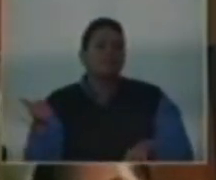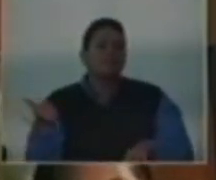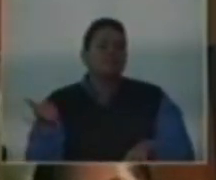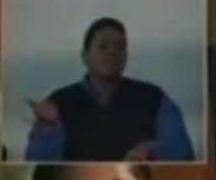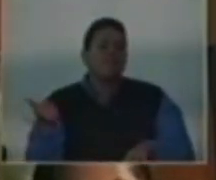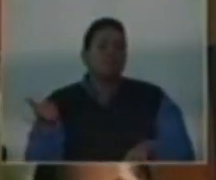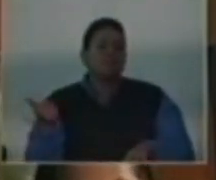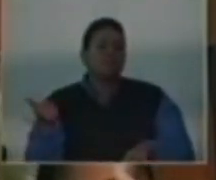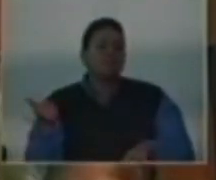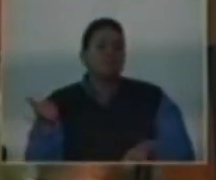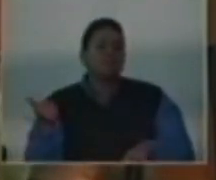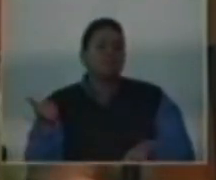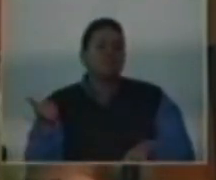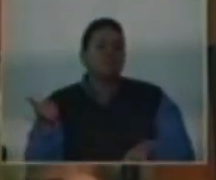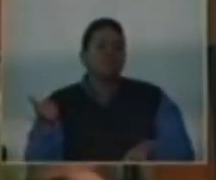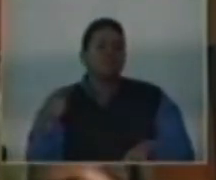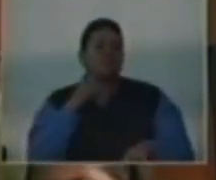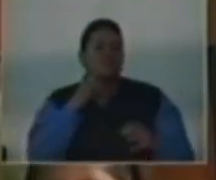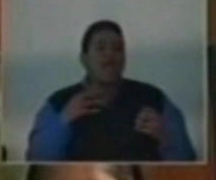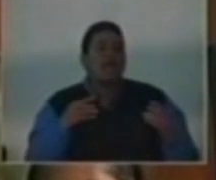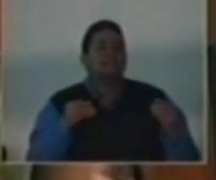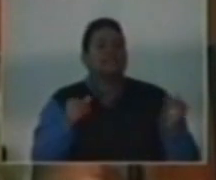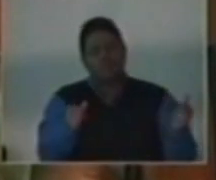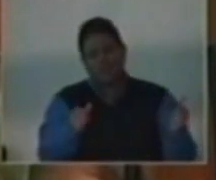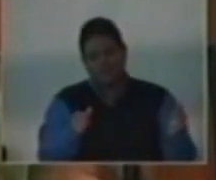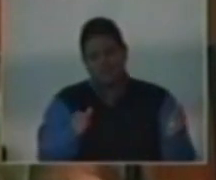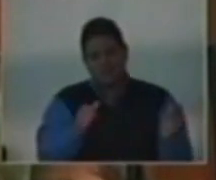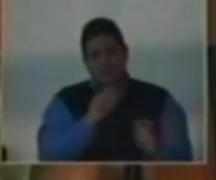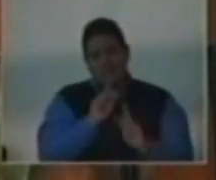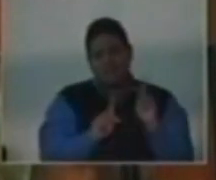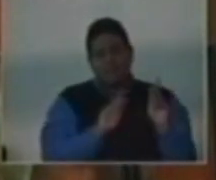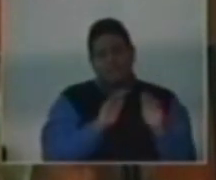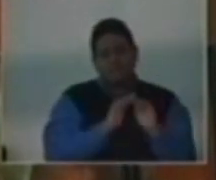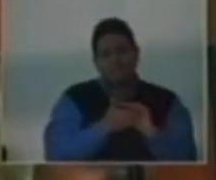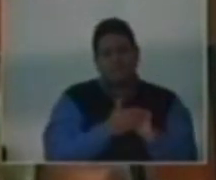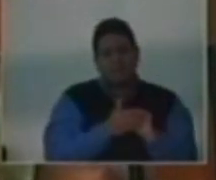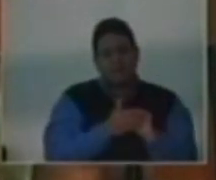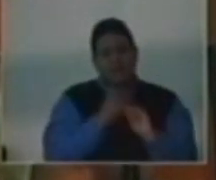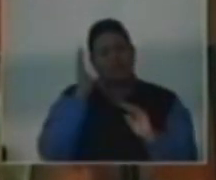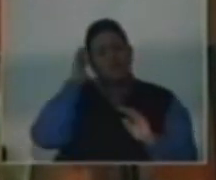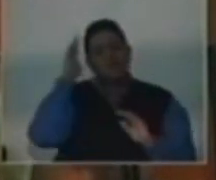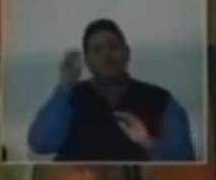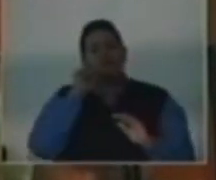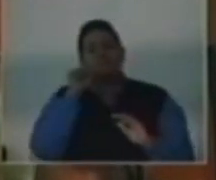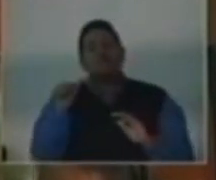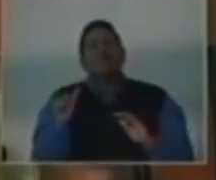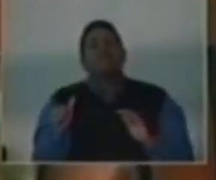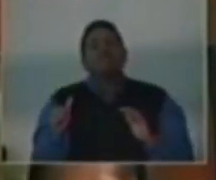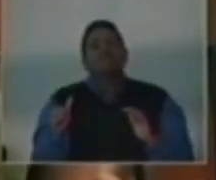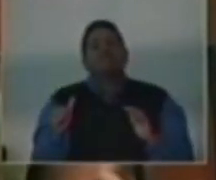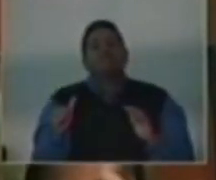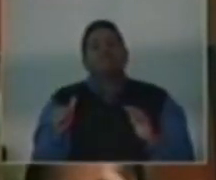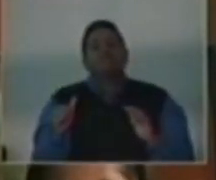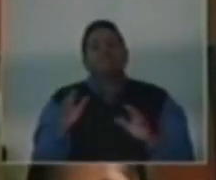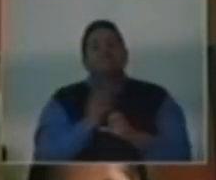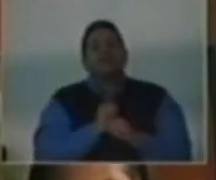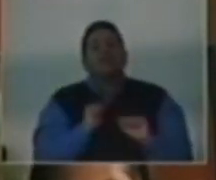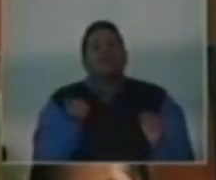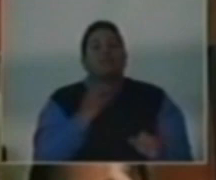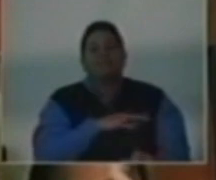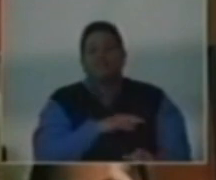and expense on the people of Jamaica that will not yield any benefit.